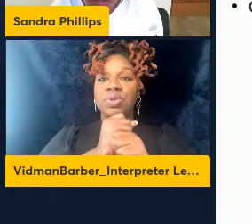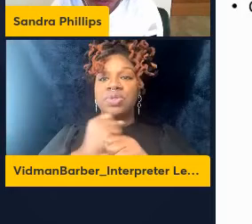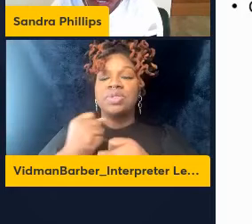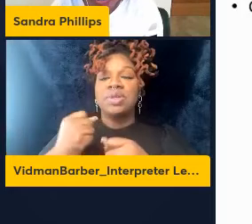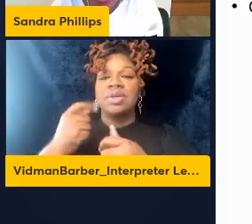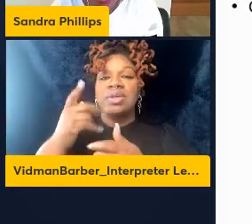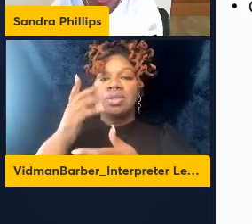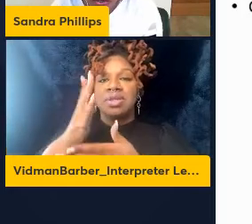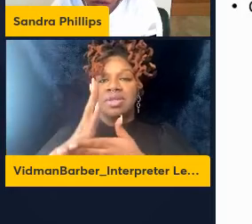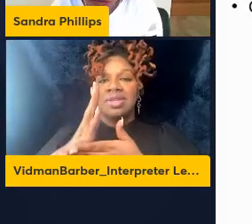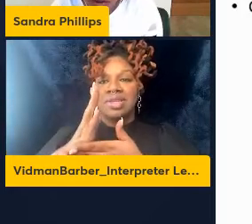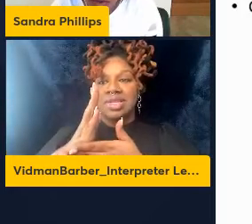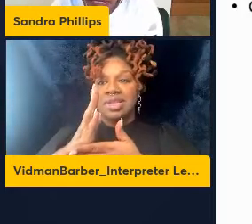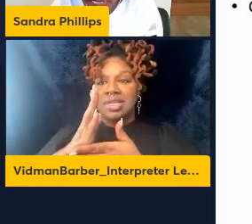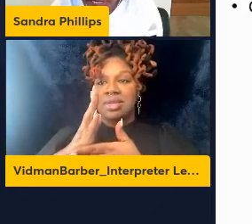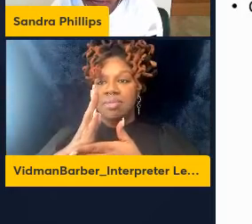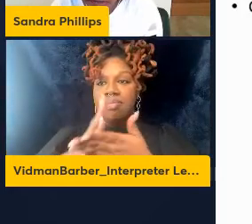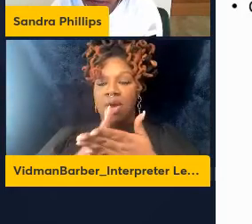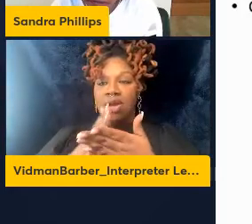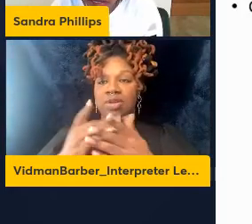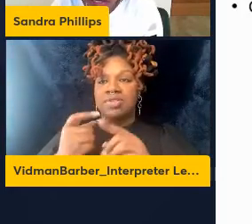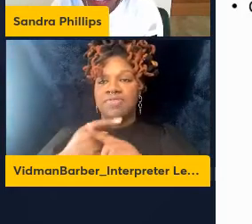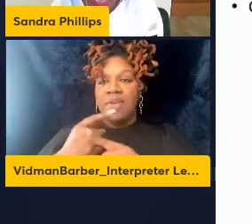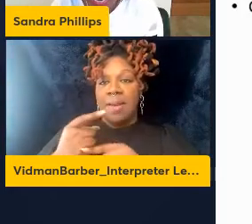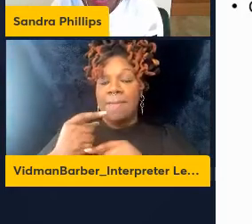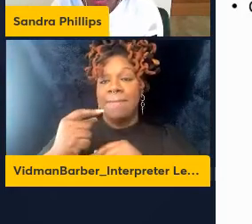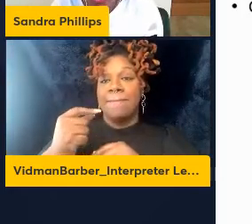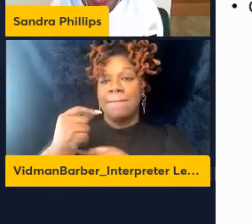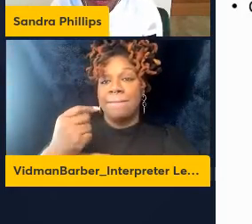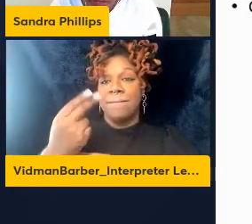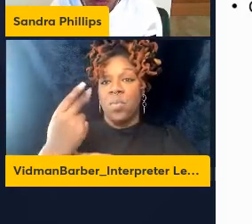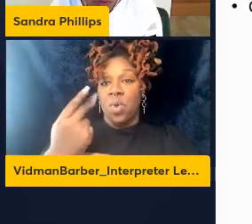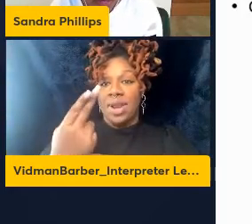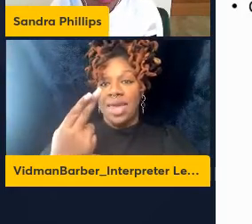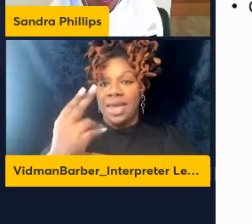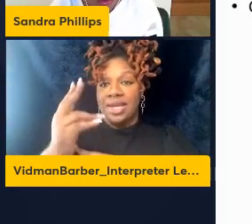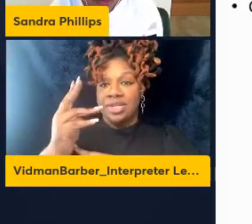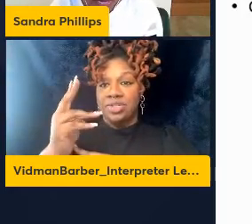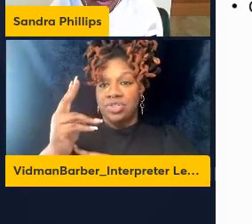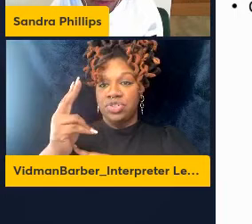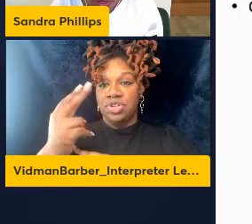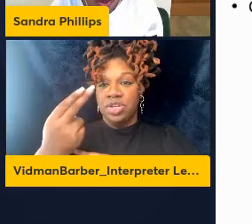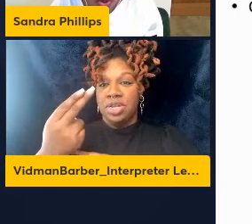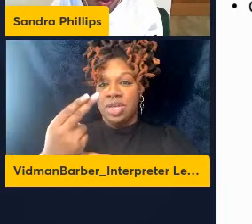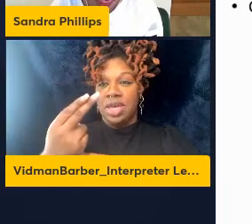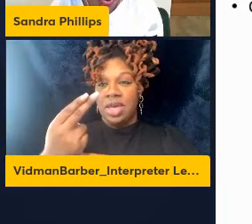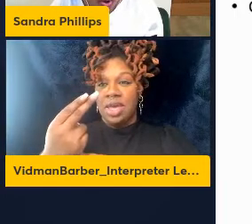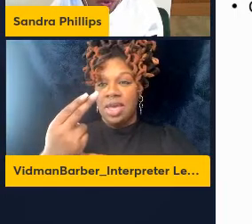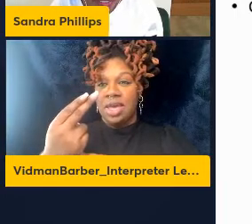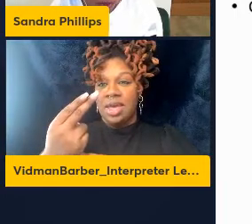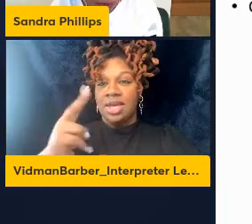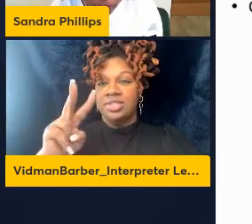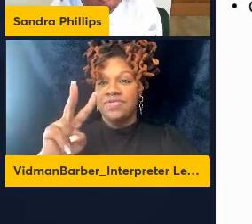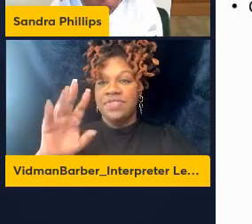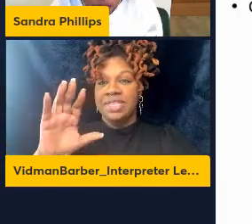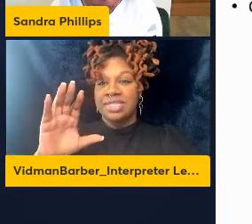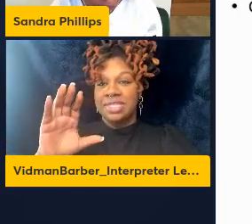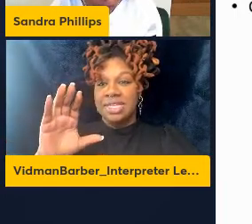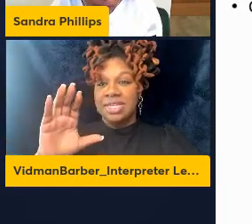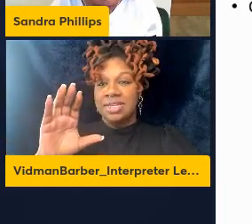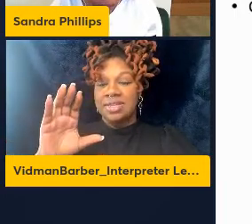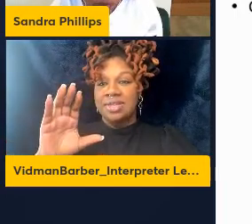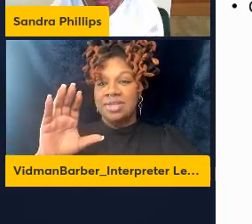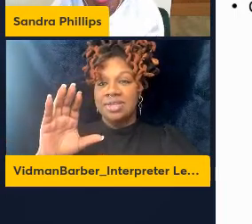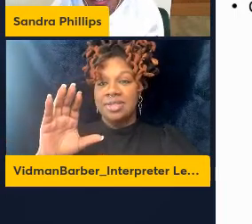1HBV HCC and non-barrel HCC, and are treated with OPN alone, or in combination